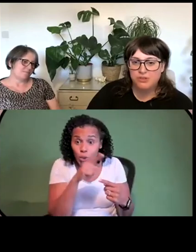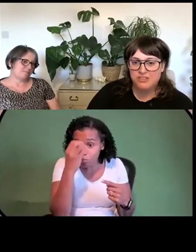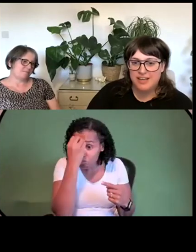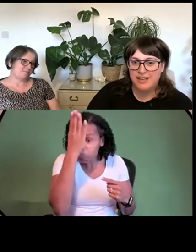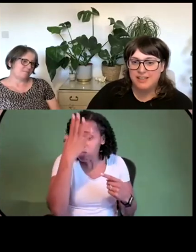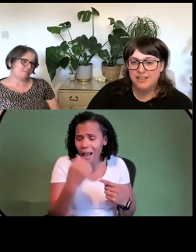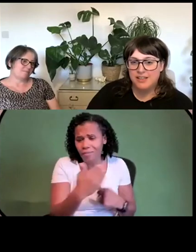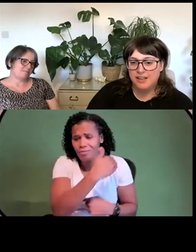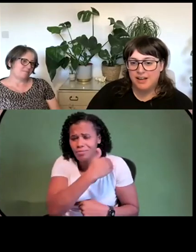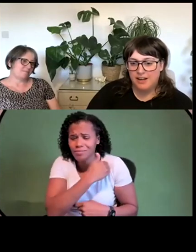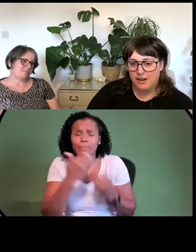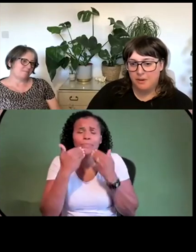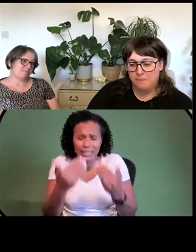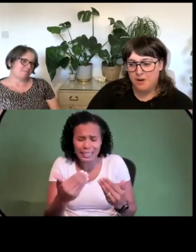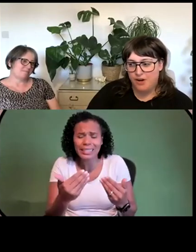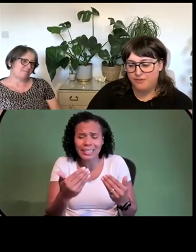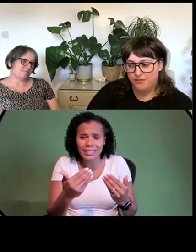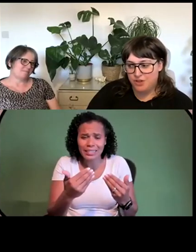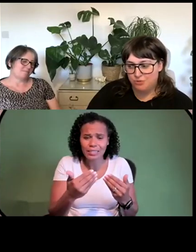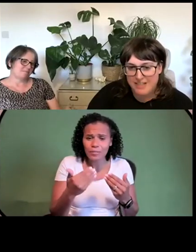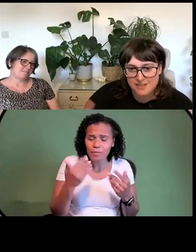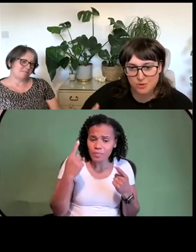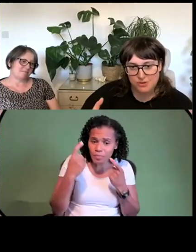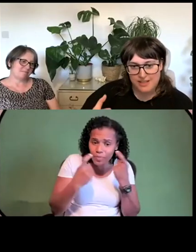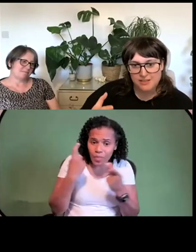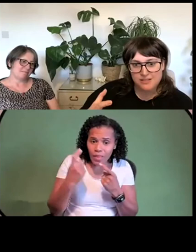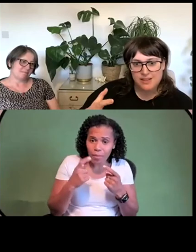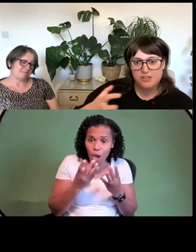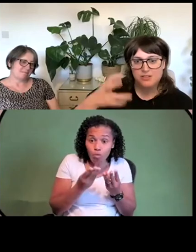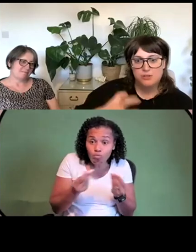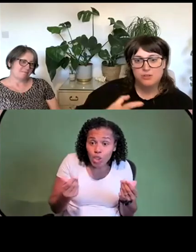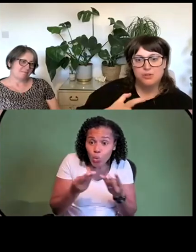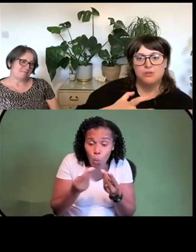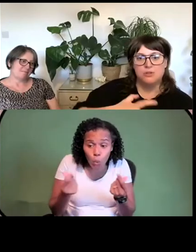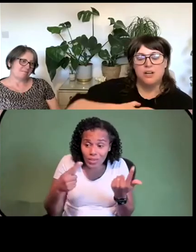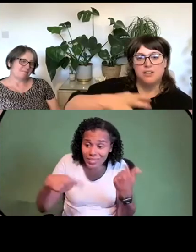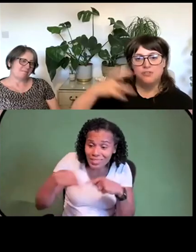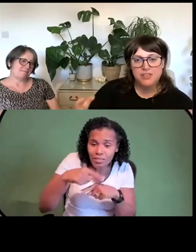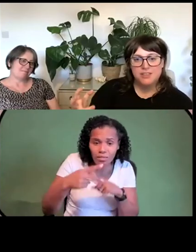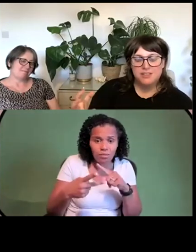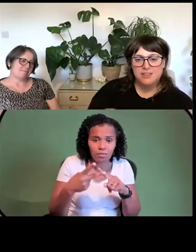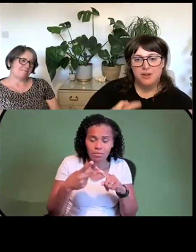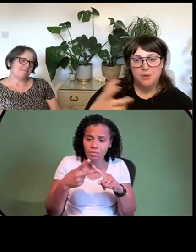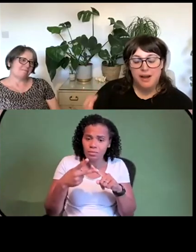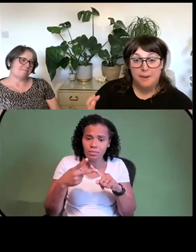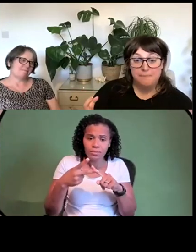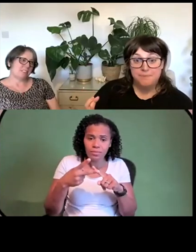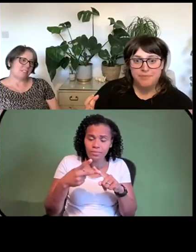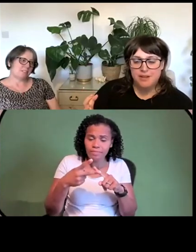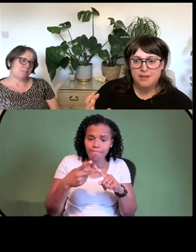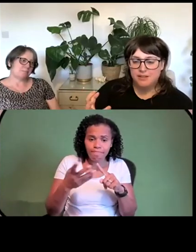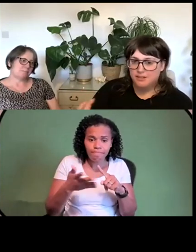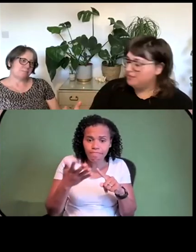the paucity um of the resources and the social kind of you know um